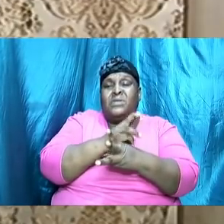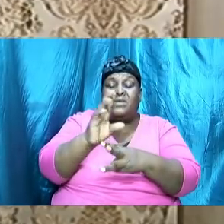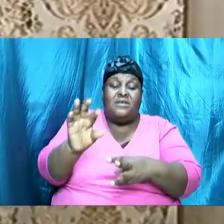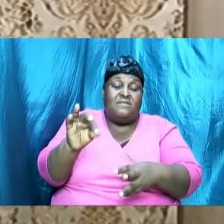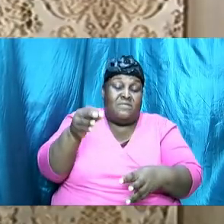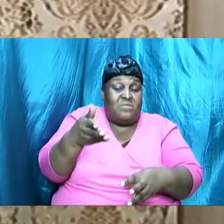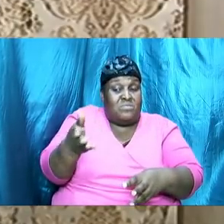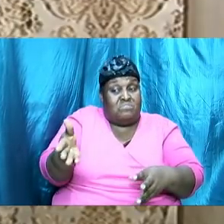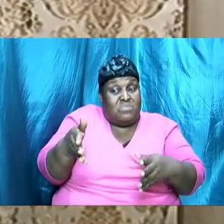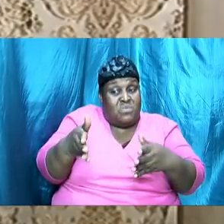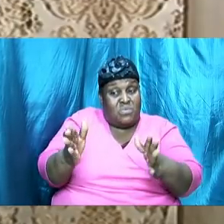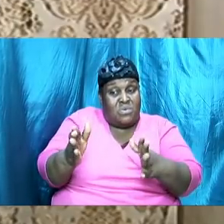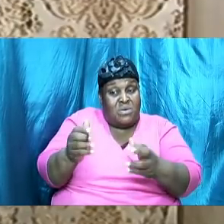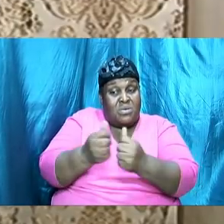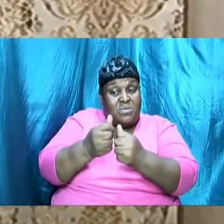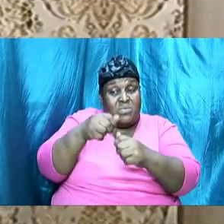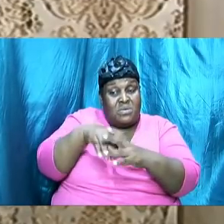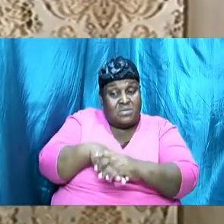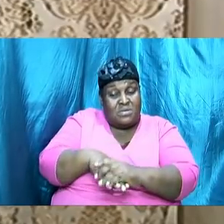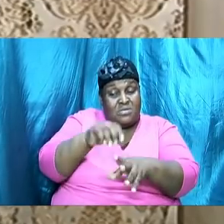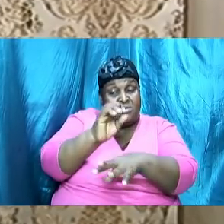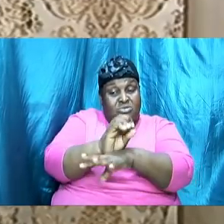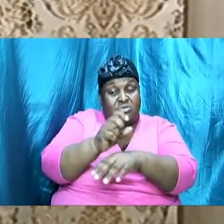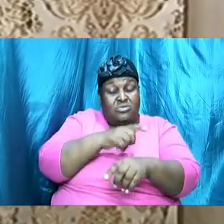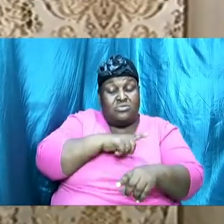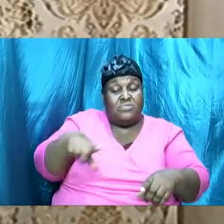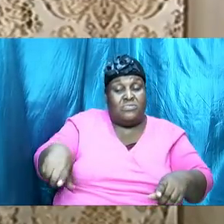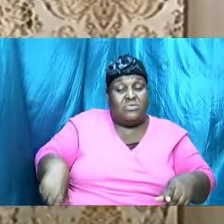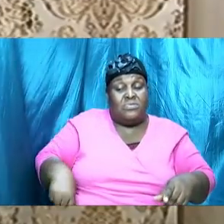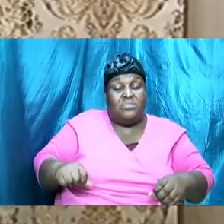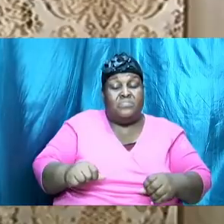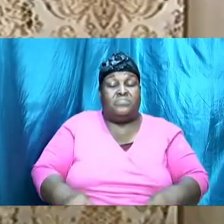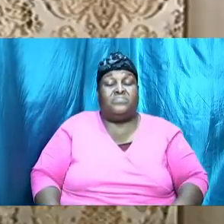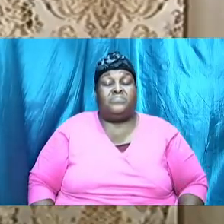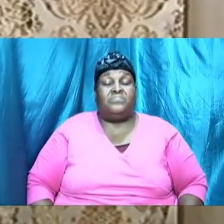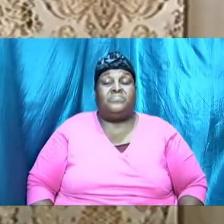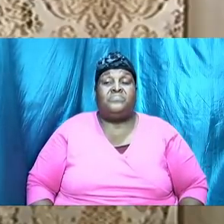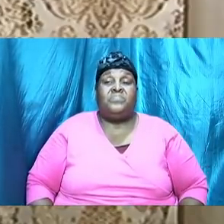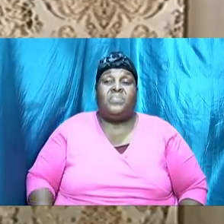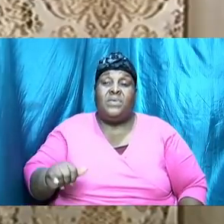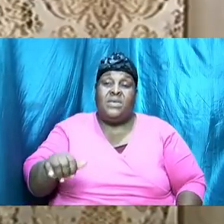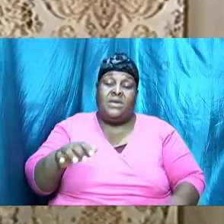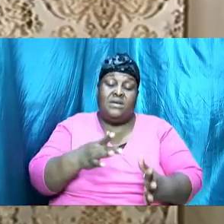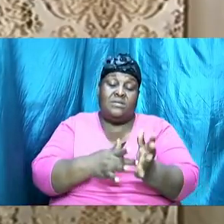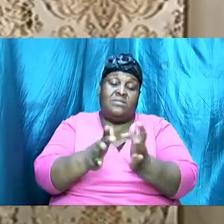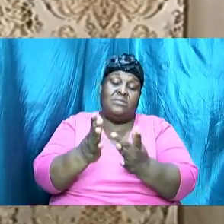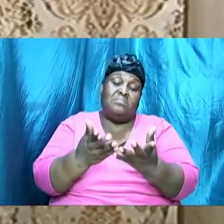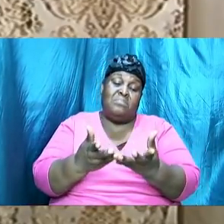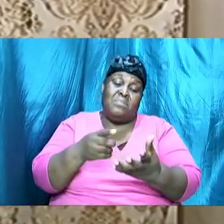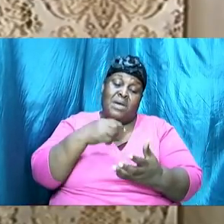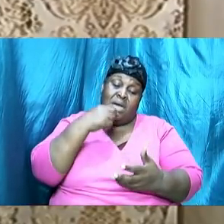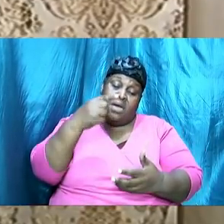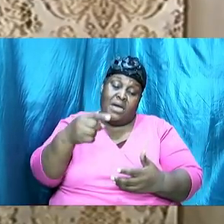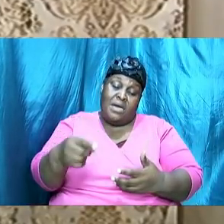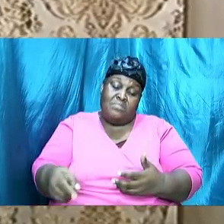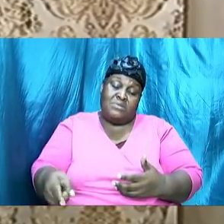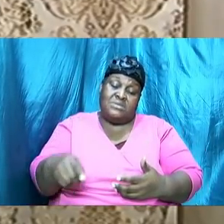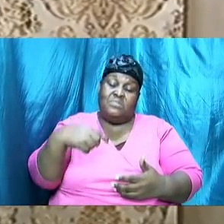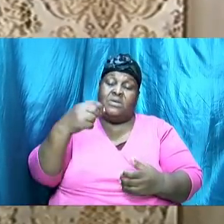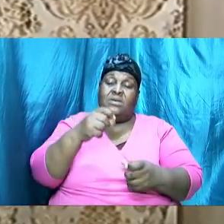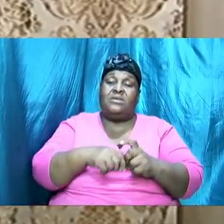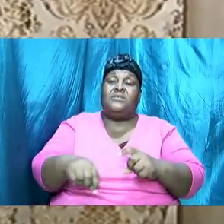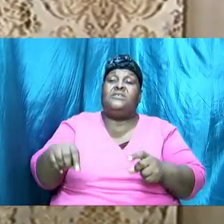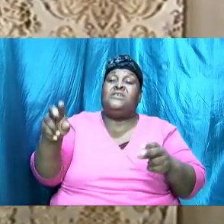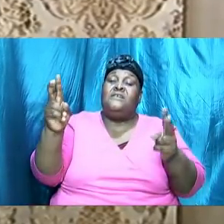within the church of the Lord. And yet the Bible speaks to this very